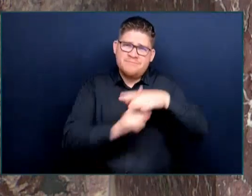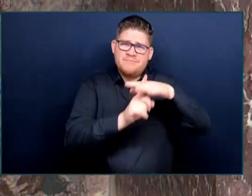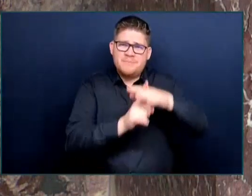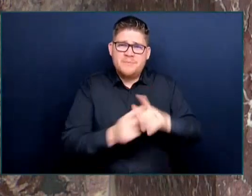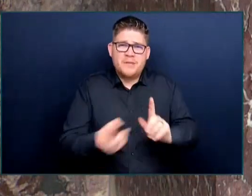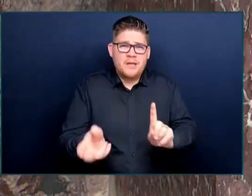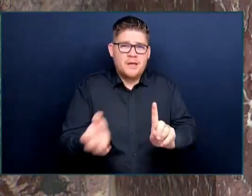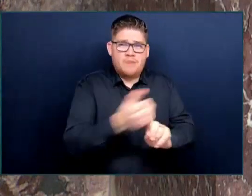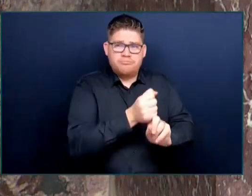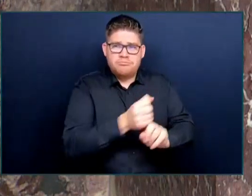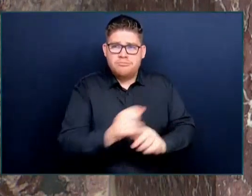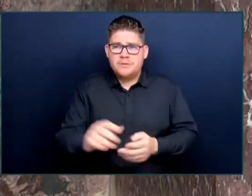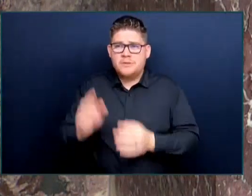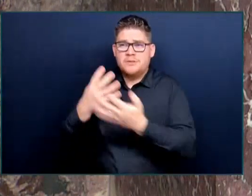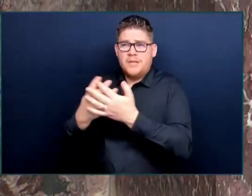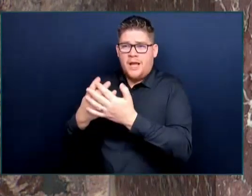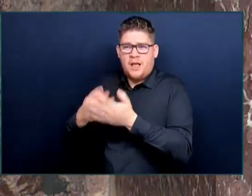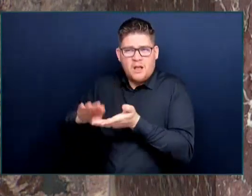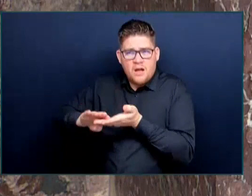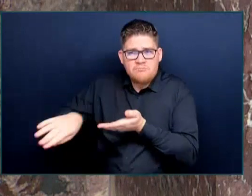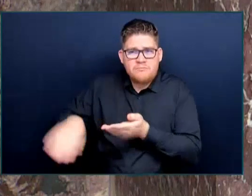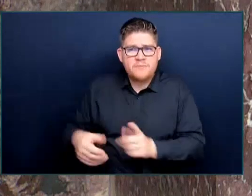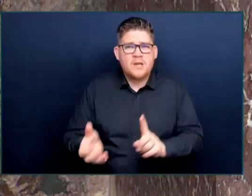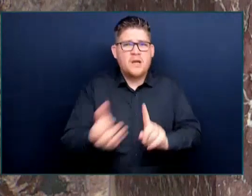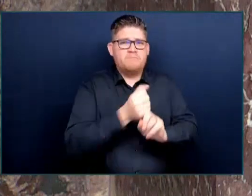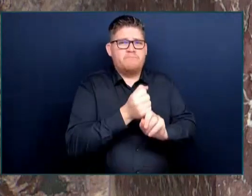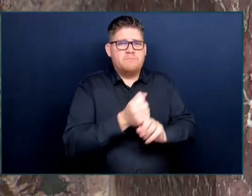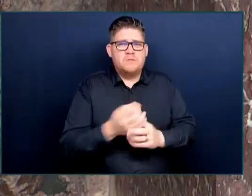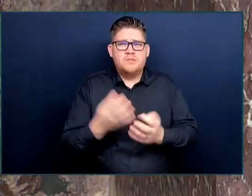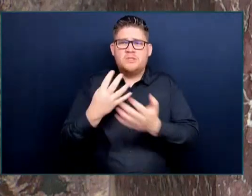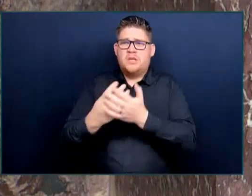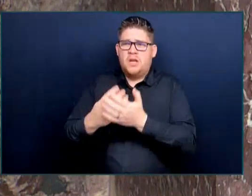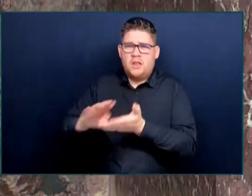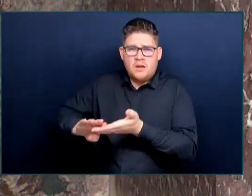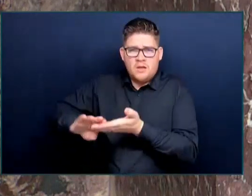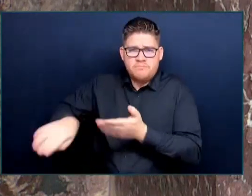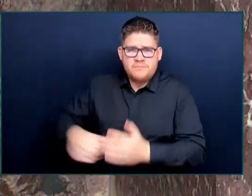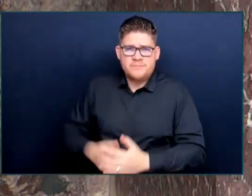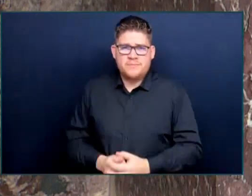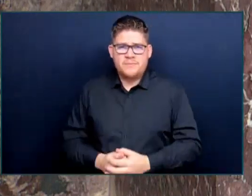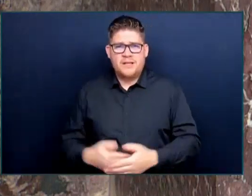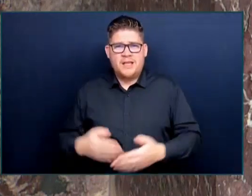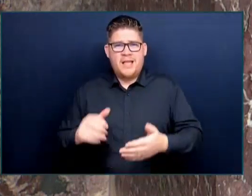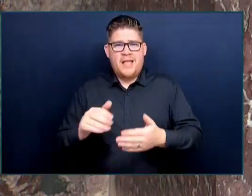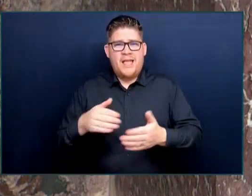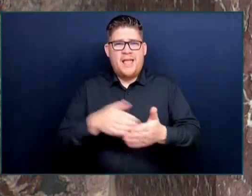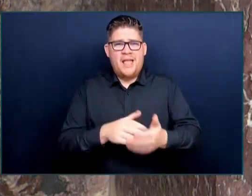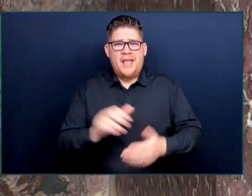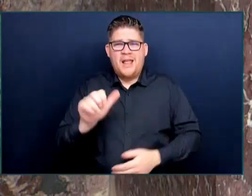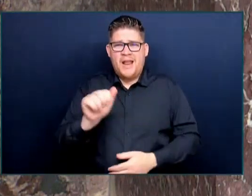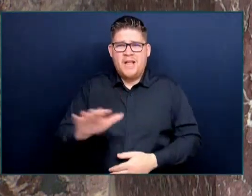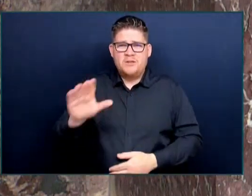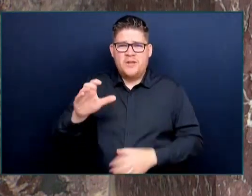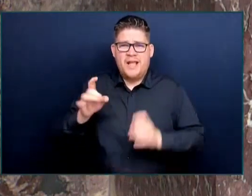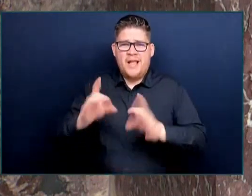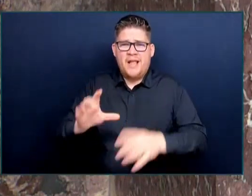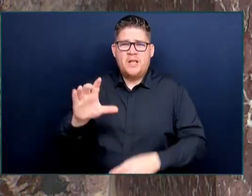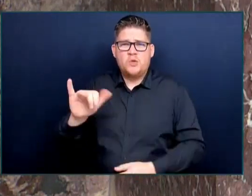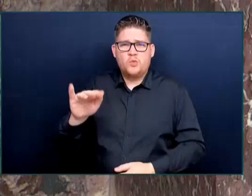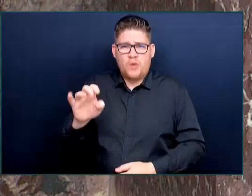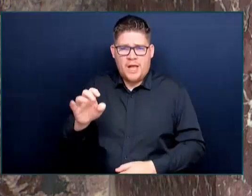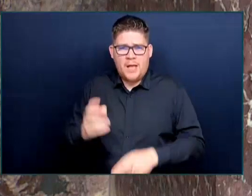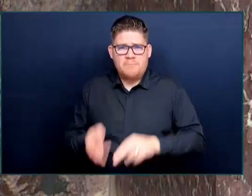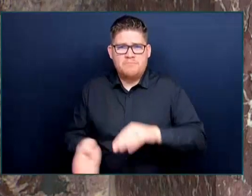higher than in 2018, according to a recent report to Vancouver City Council. Vancouver